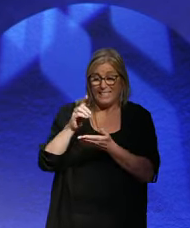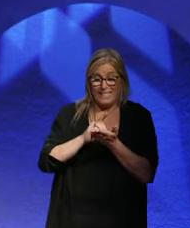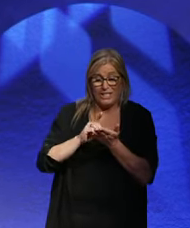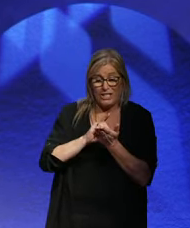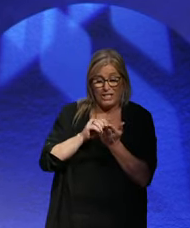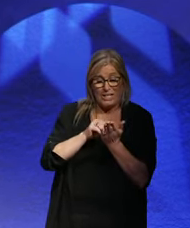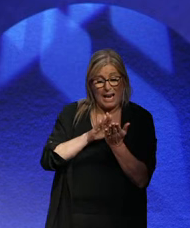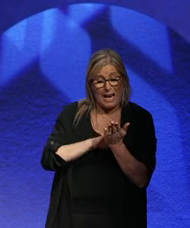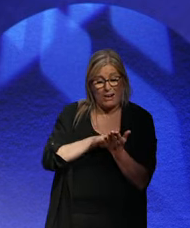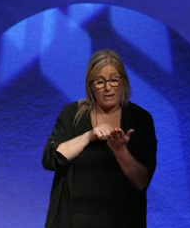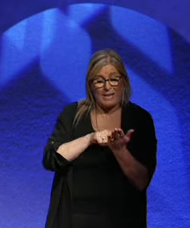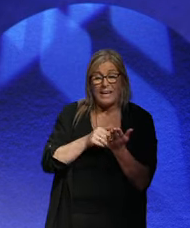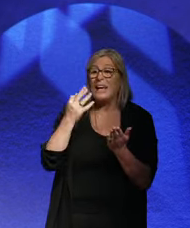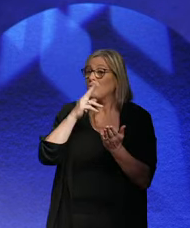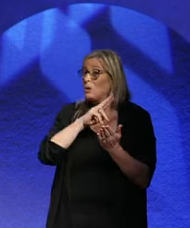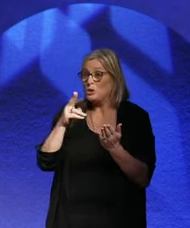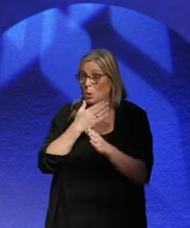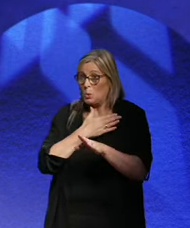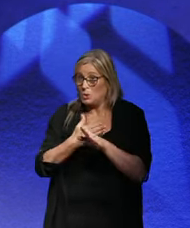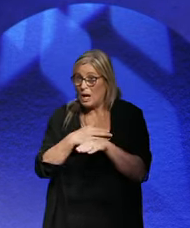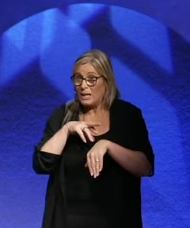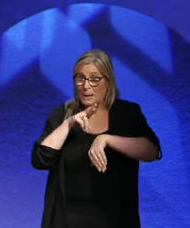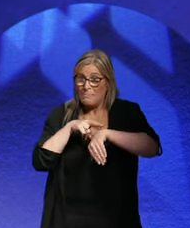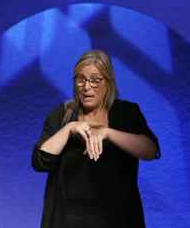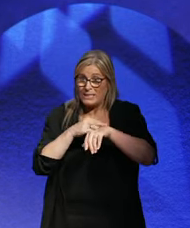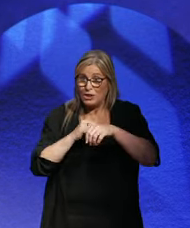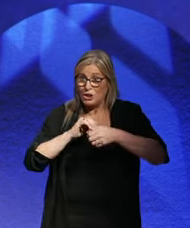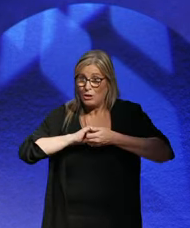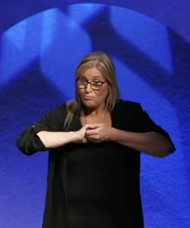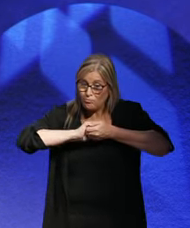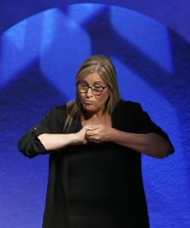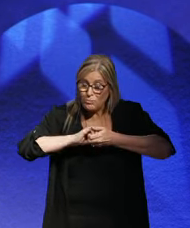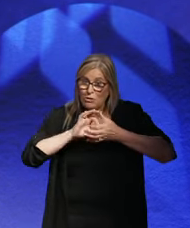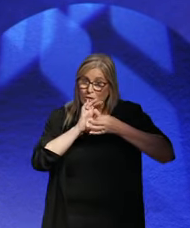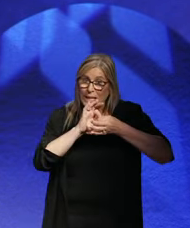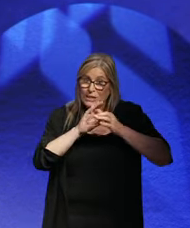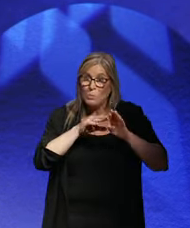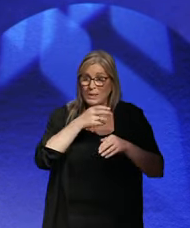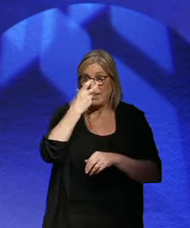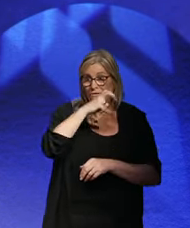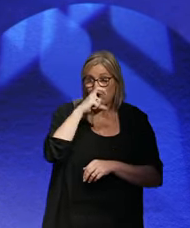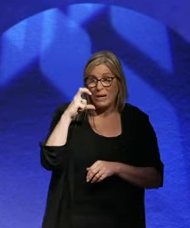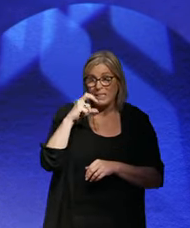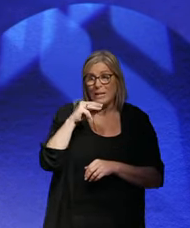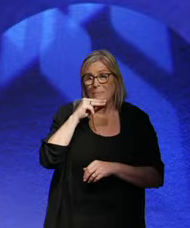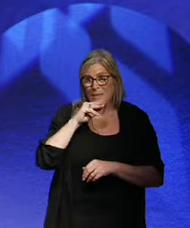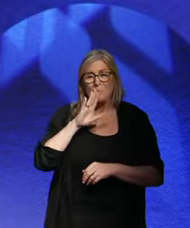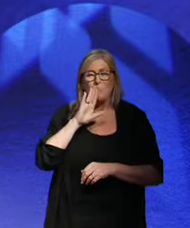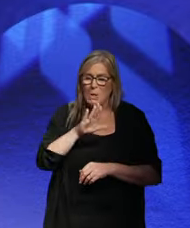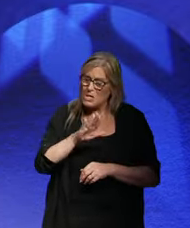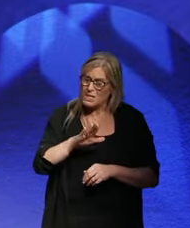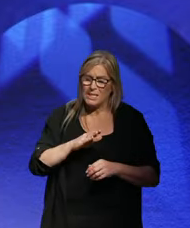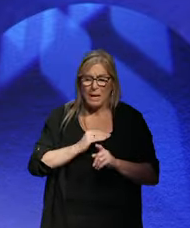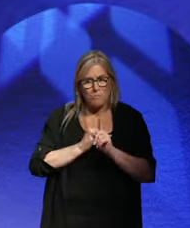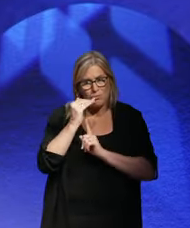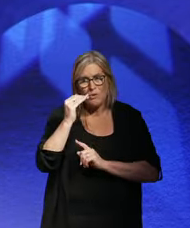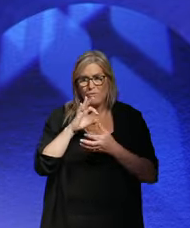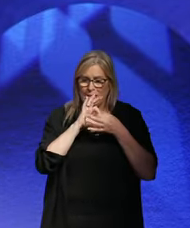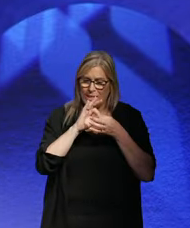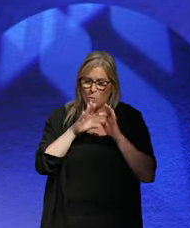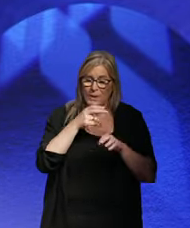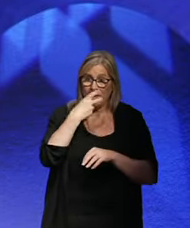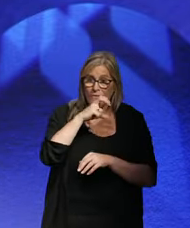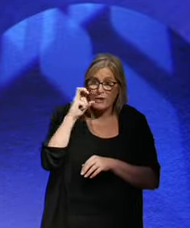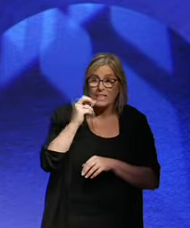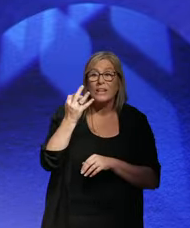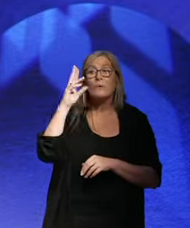unless we get on better with the French, we'll never get anywhere in the world. Germany's got to get on better with the French. If they can do that,